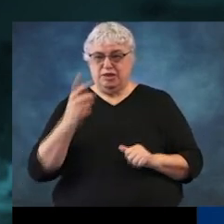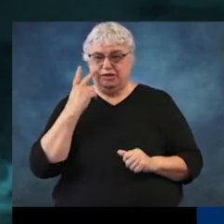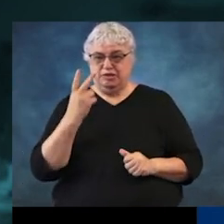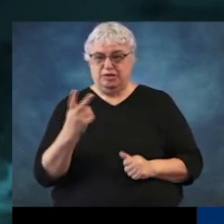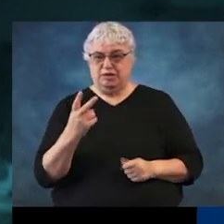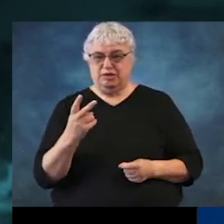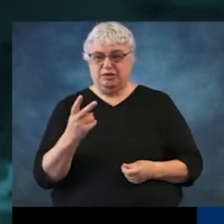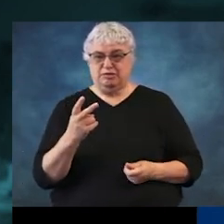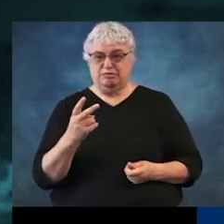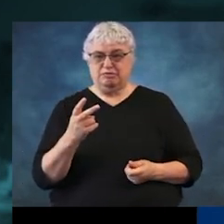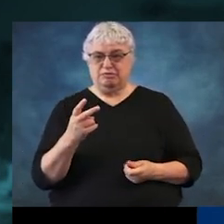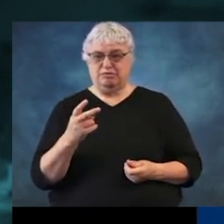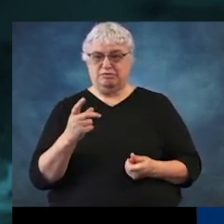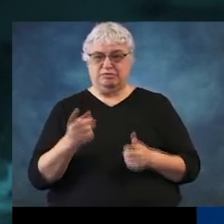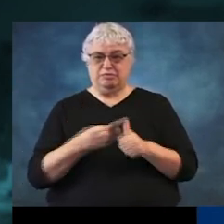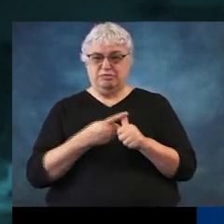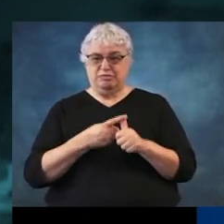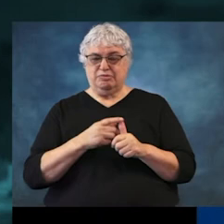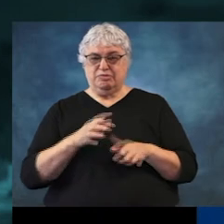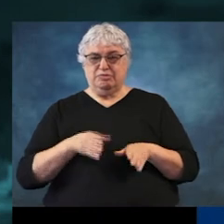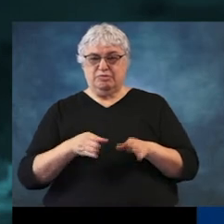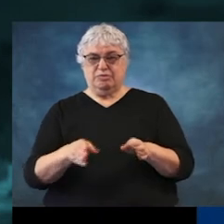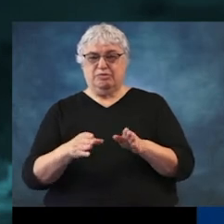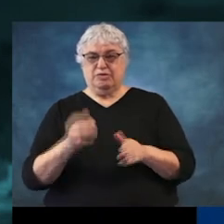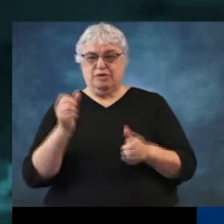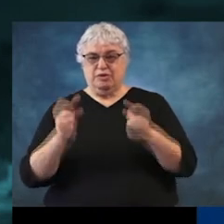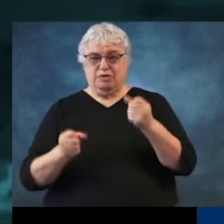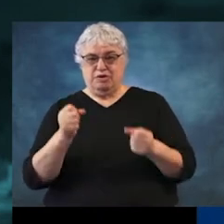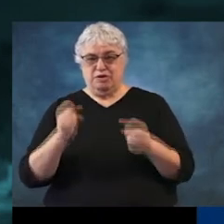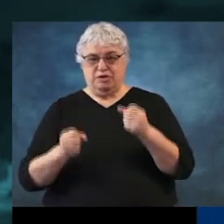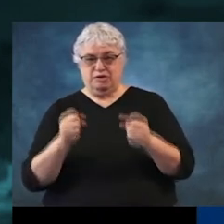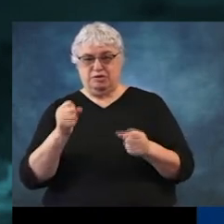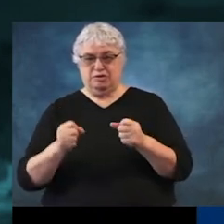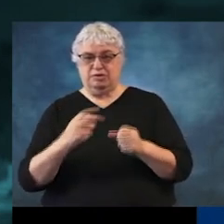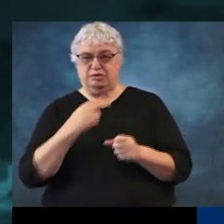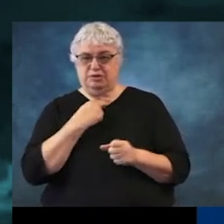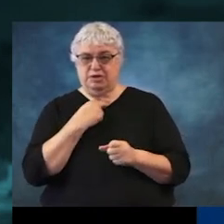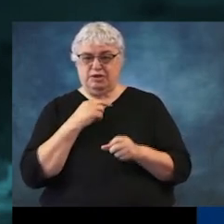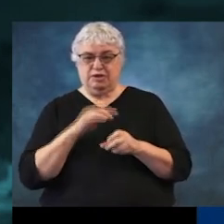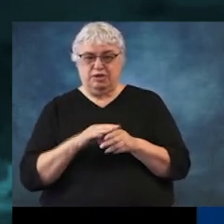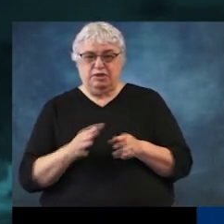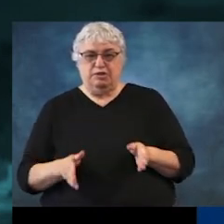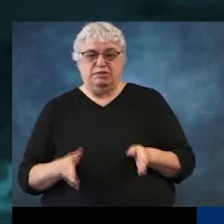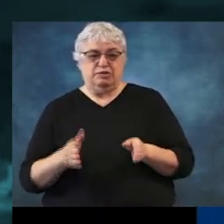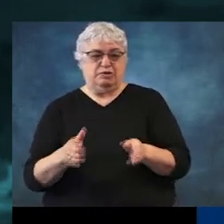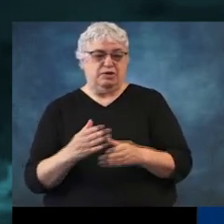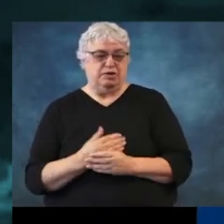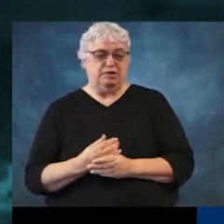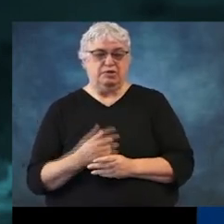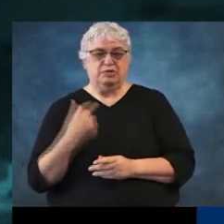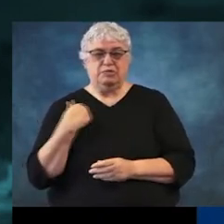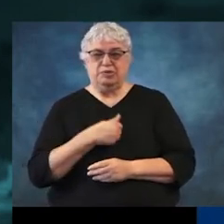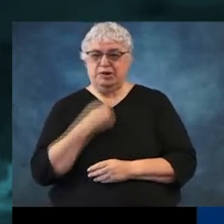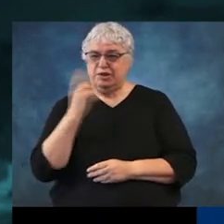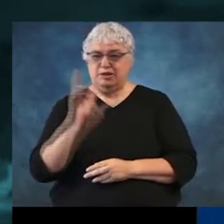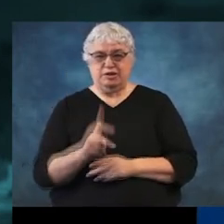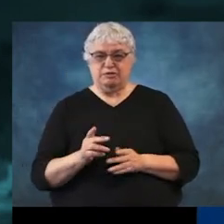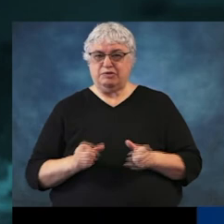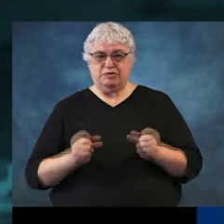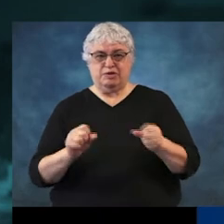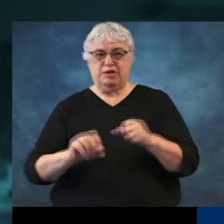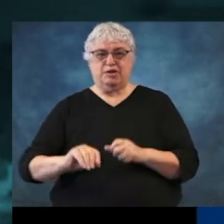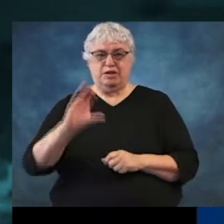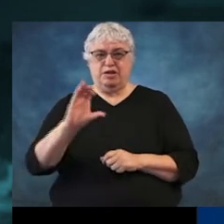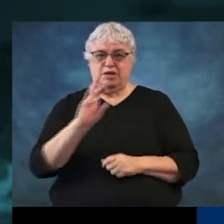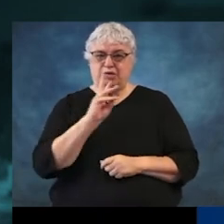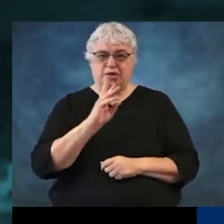can see in some cases here, first you have the street flooding and you have vehicles stuck in the streets. Of course, we always tell people to never drive into high